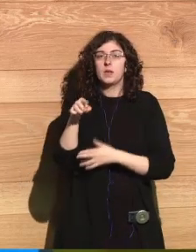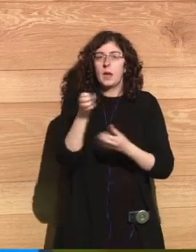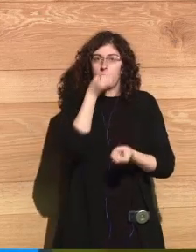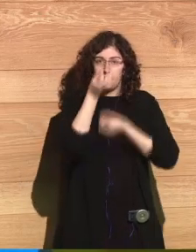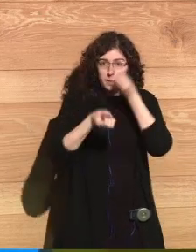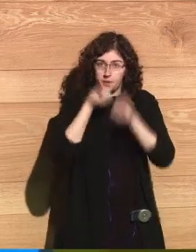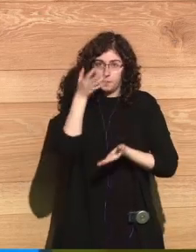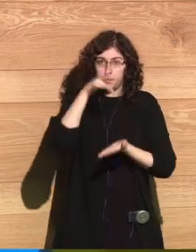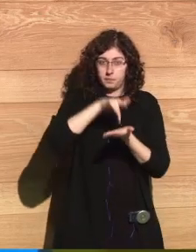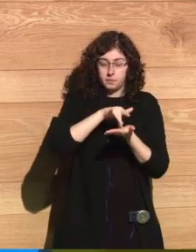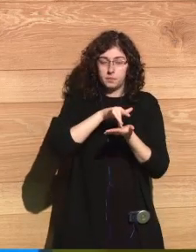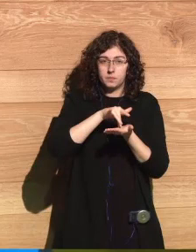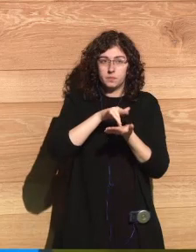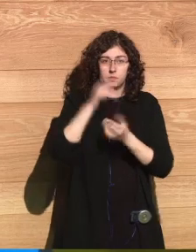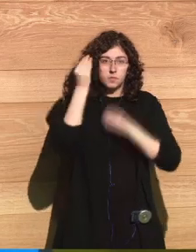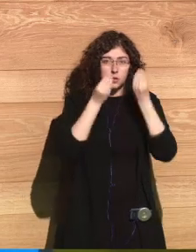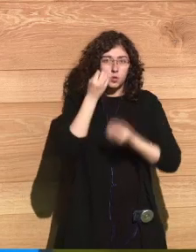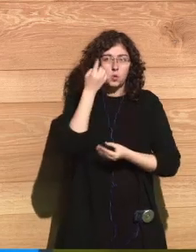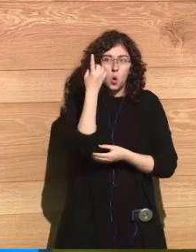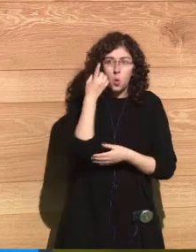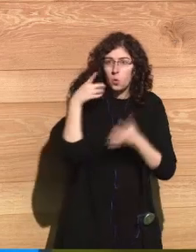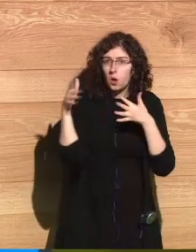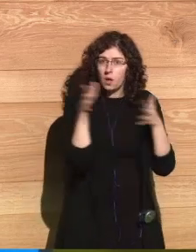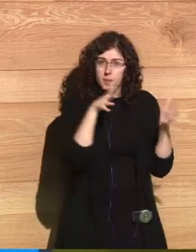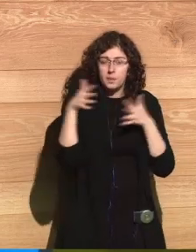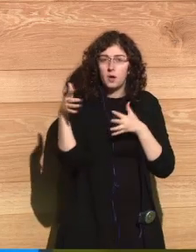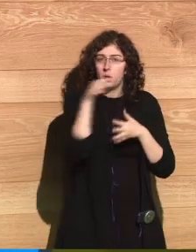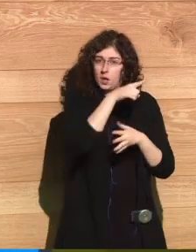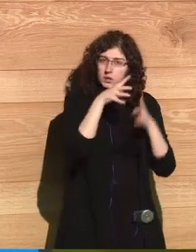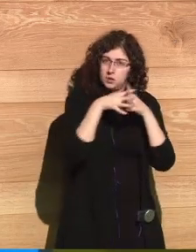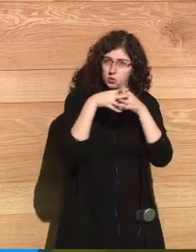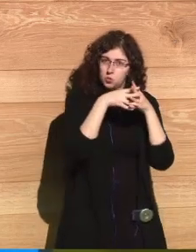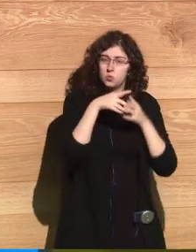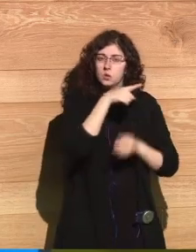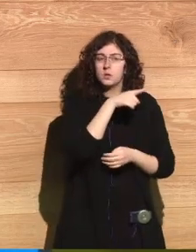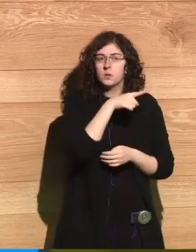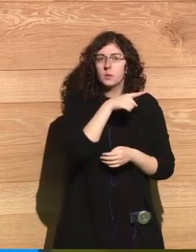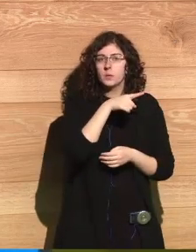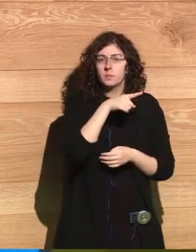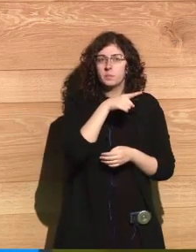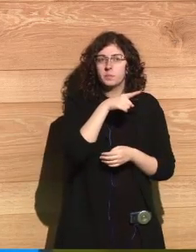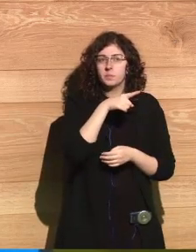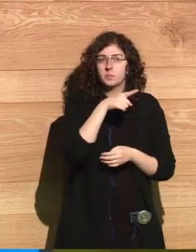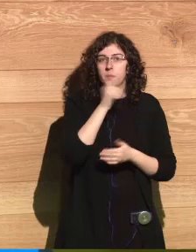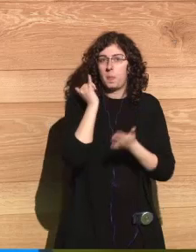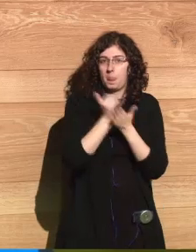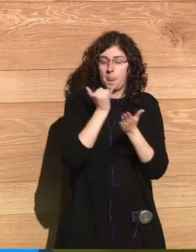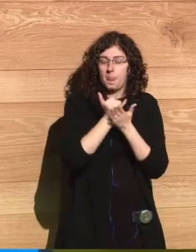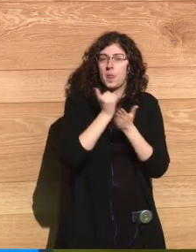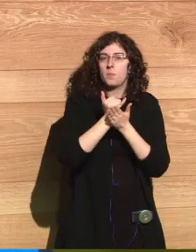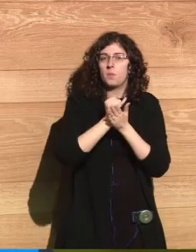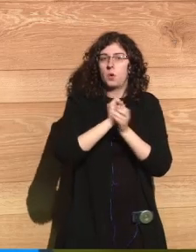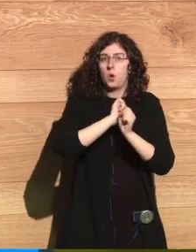it was March 1st, the United States tested the largest hydrogen bomb at